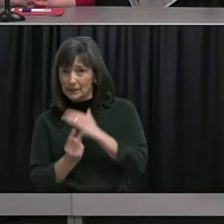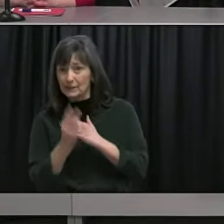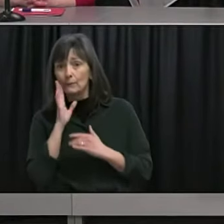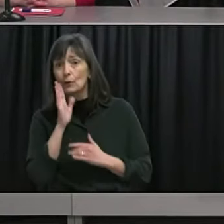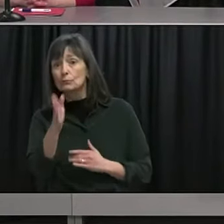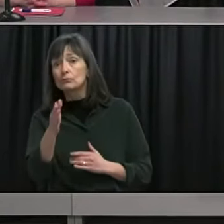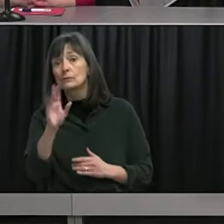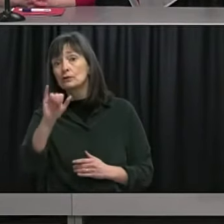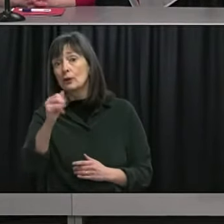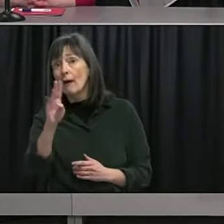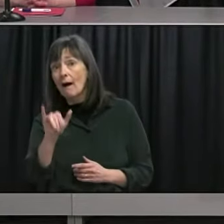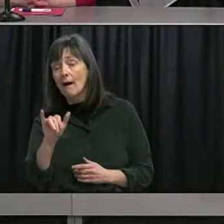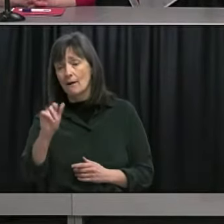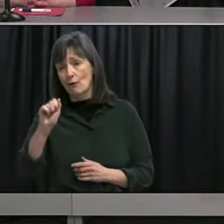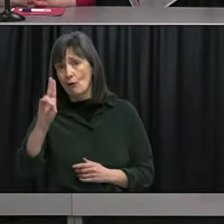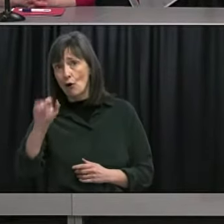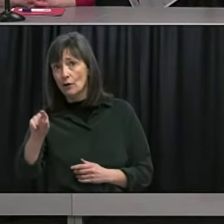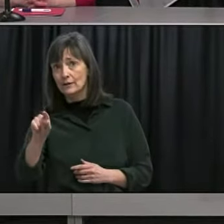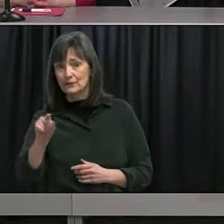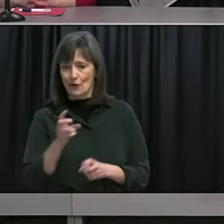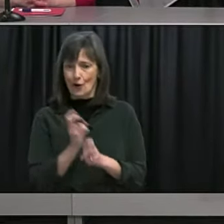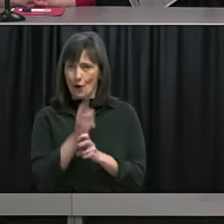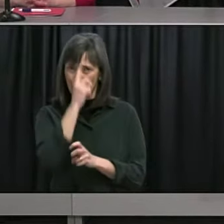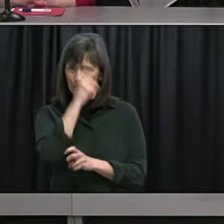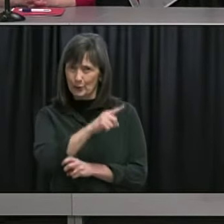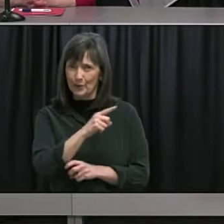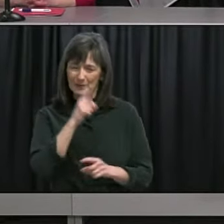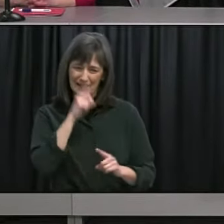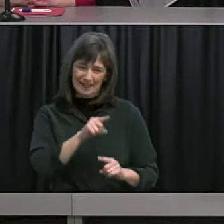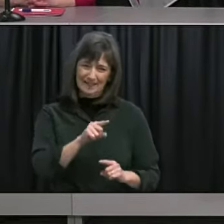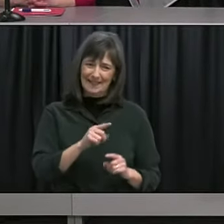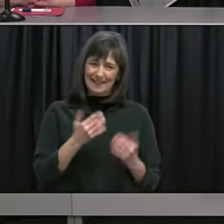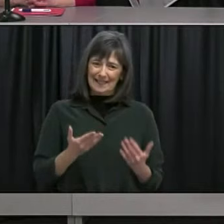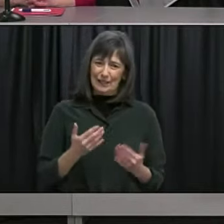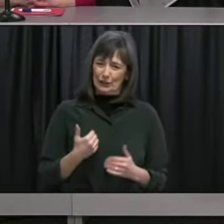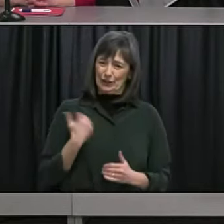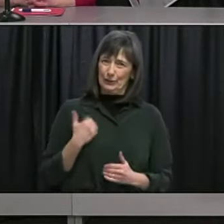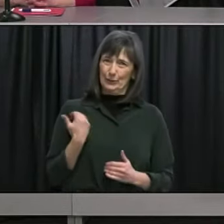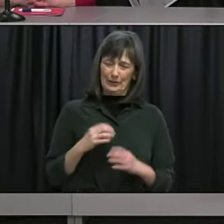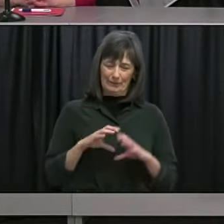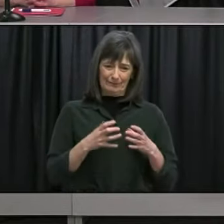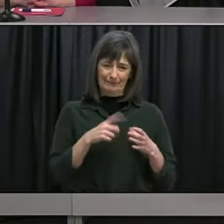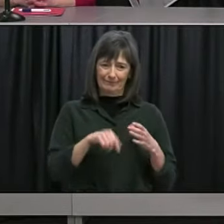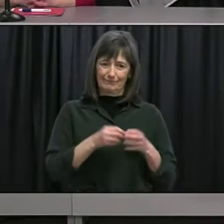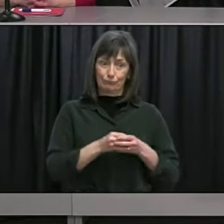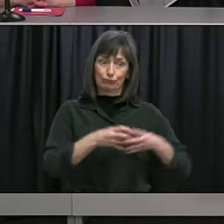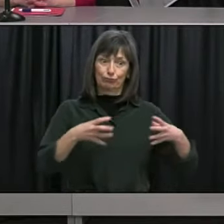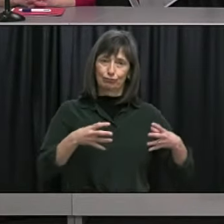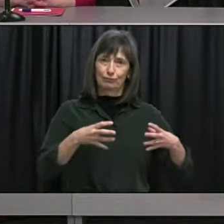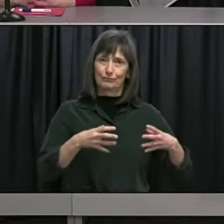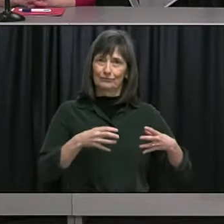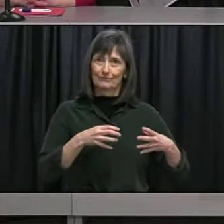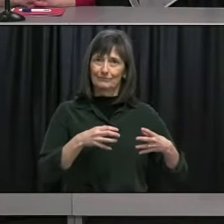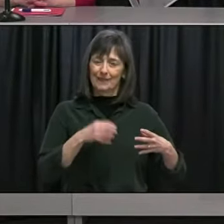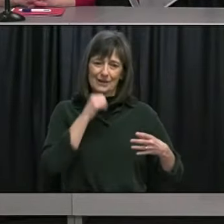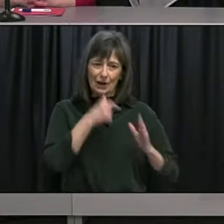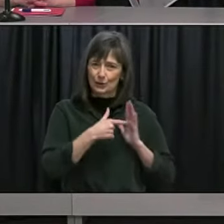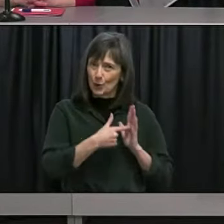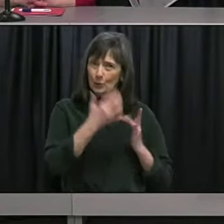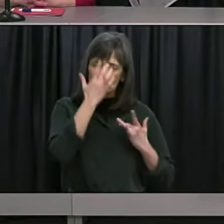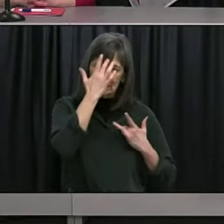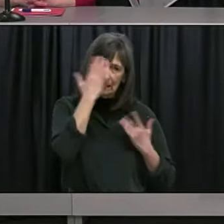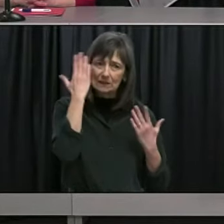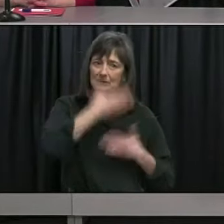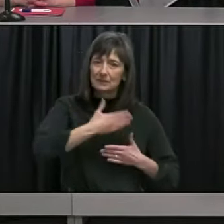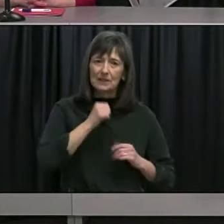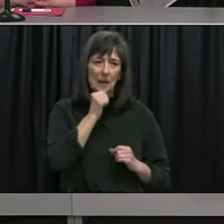for July and August because the baseline has kind of changed a little bit with young people who were non-symptomatic and didn't require a